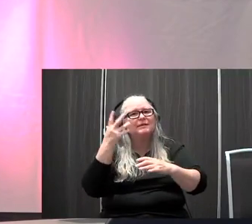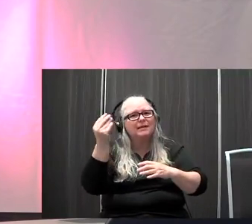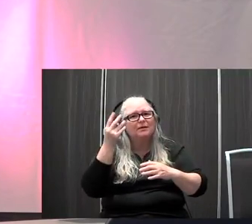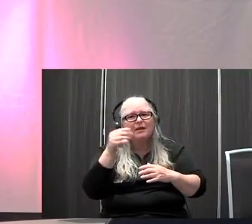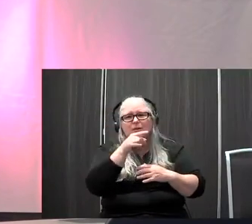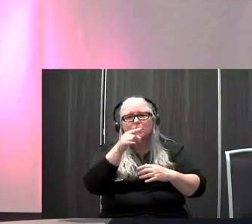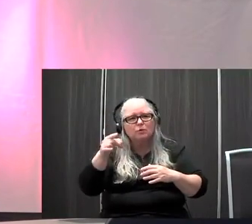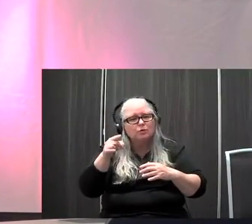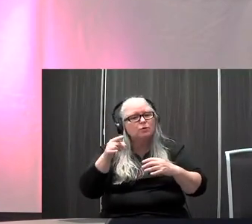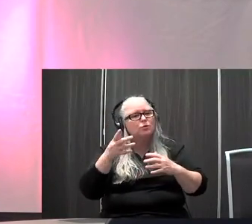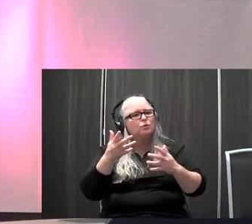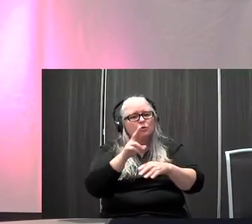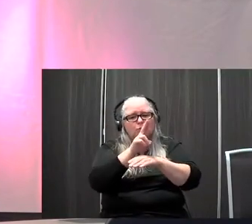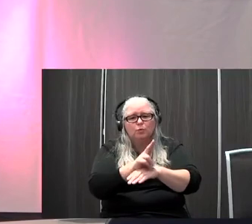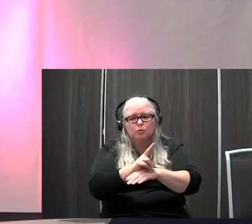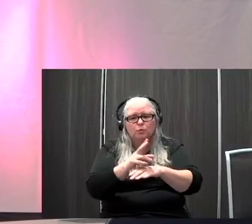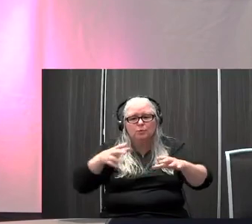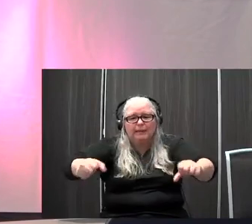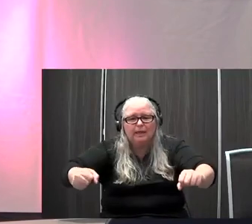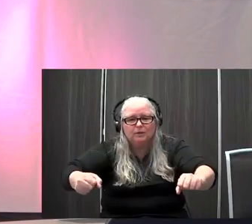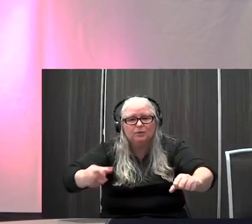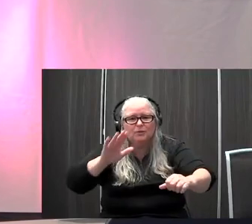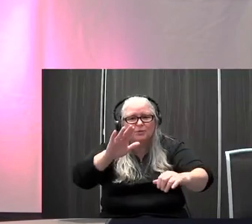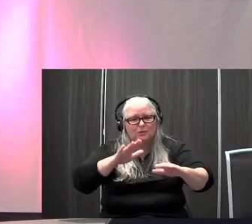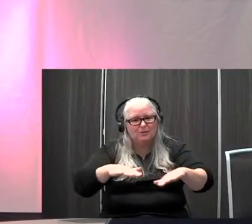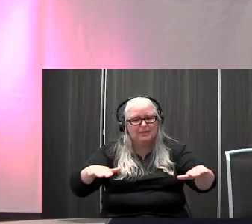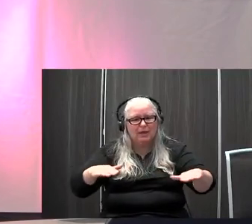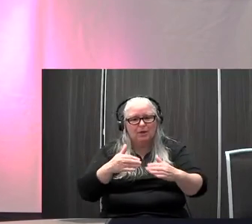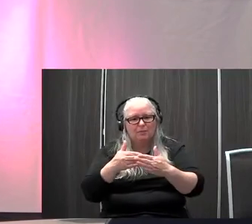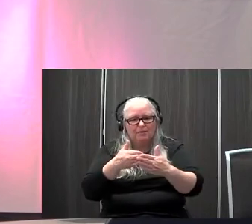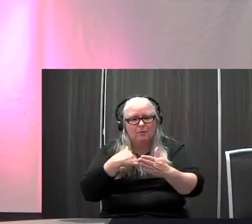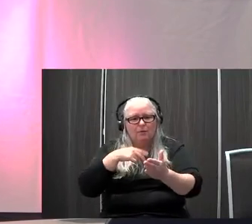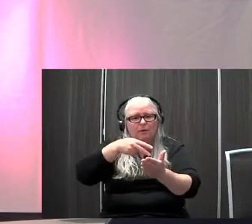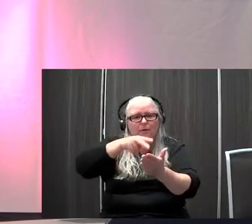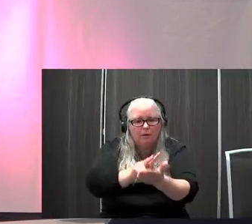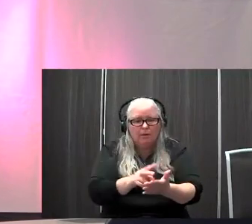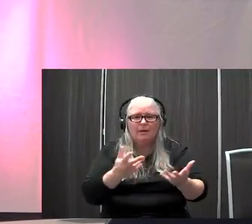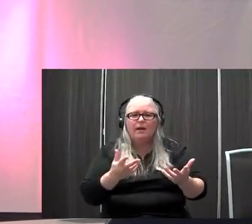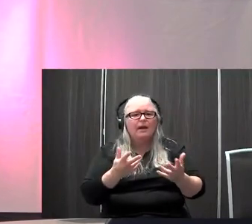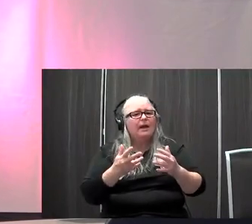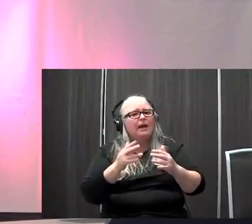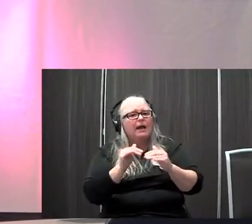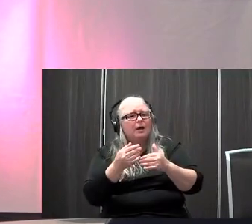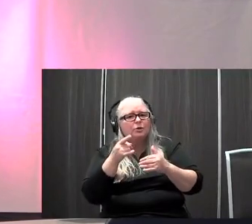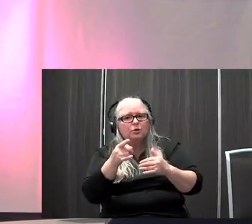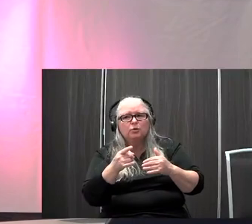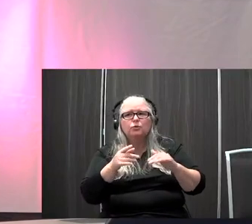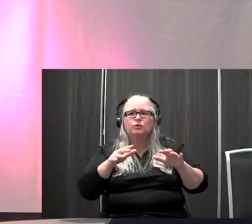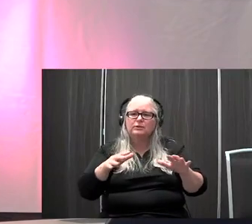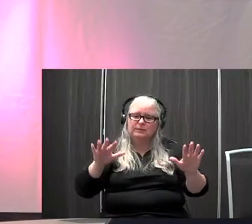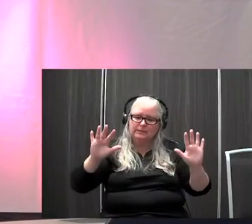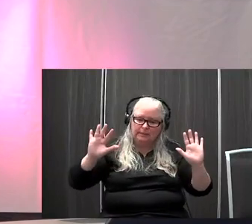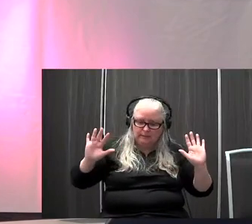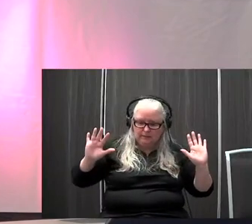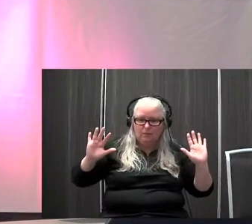catching your kid before their face plant. Right. And then as you're working on developing these skills, how do you live into just kind of letting your kid